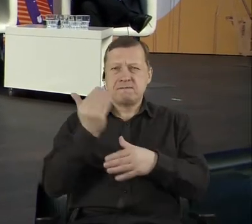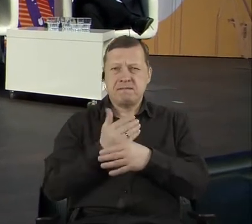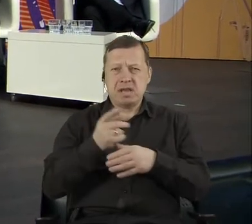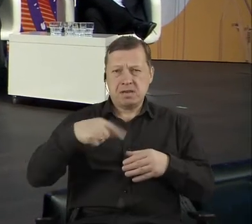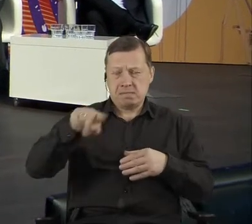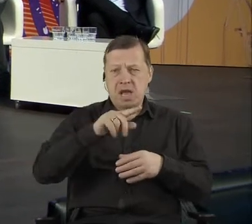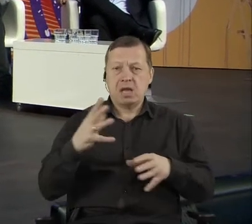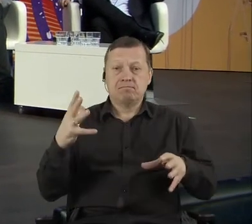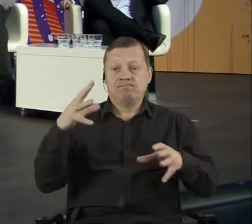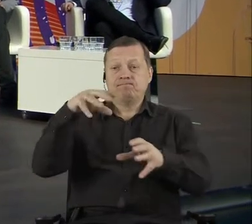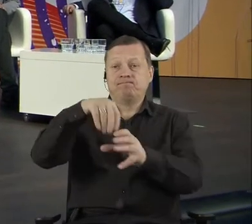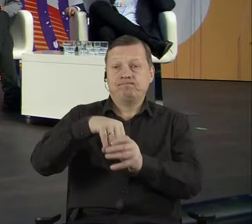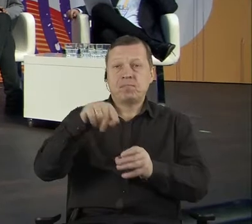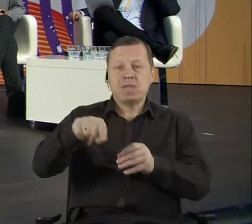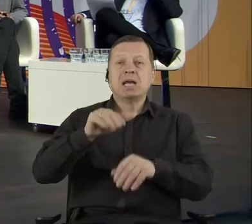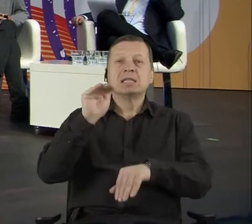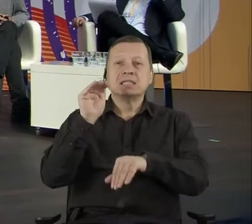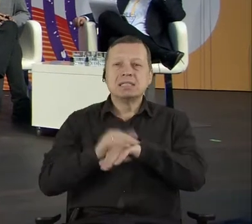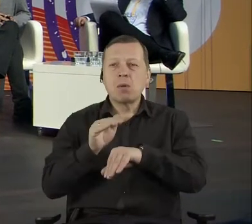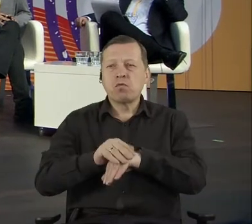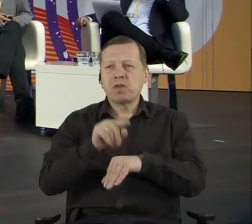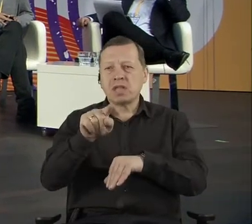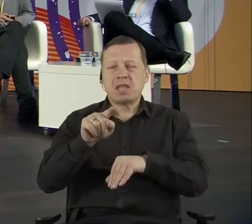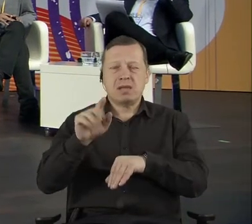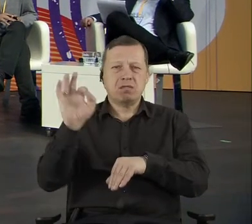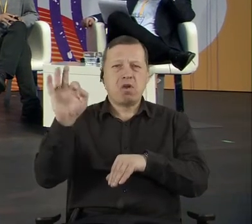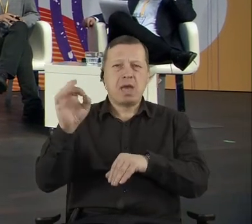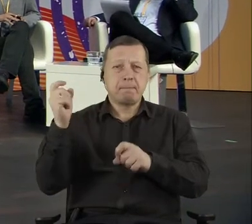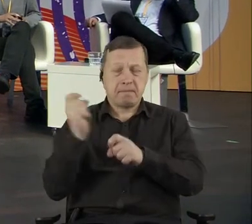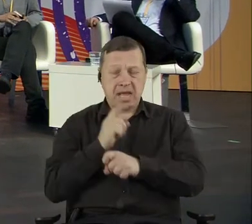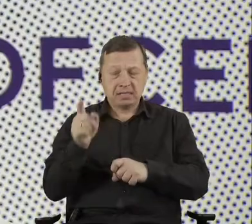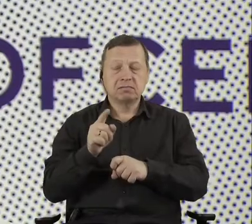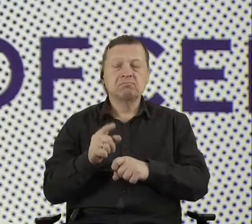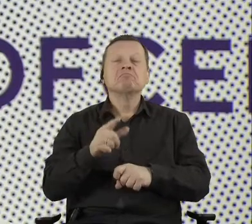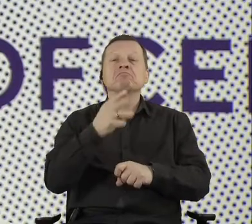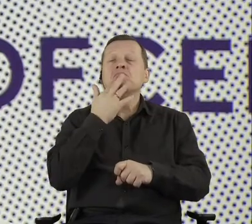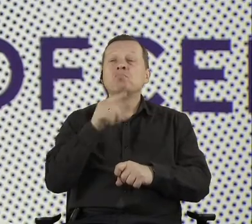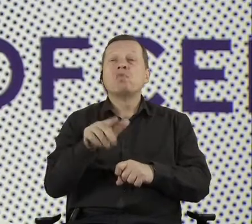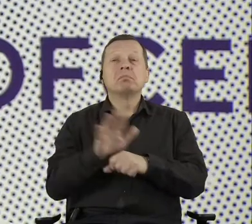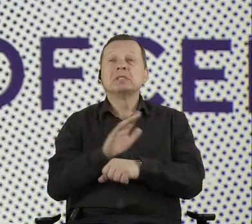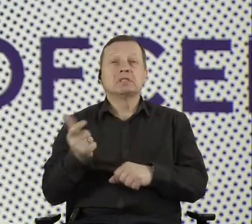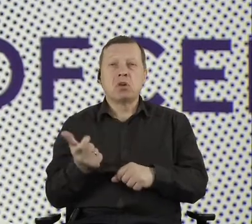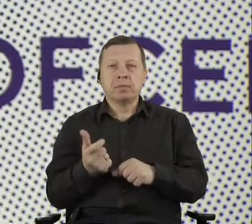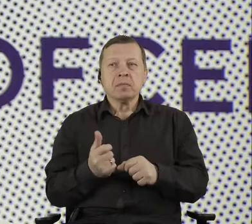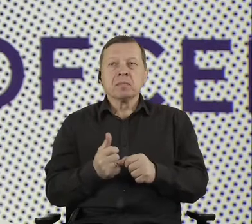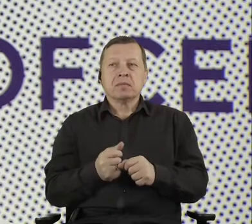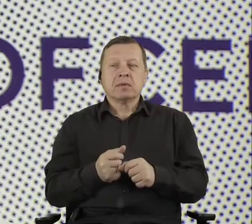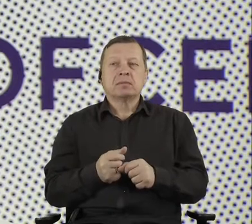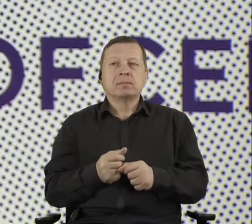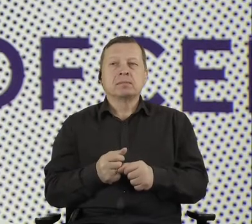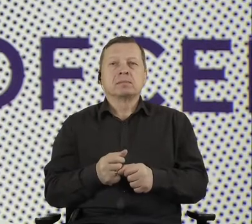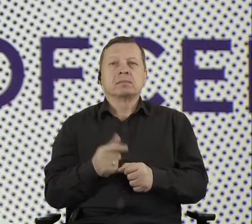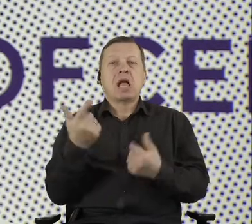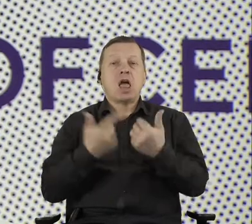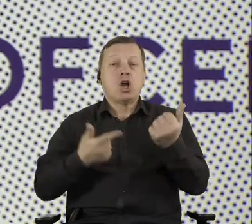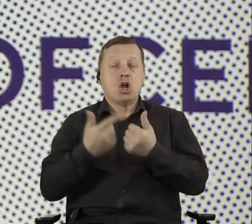they indeed confirm that the corruption cases that they witnessed have significantly dropped and they have not experienced